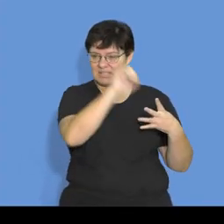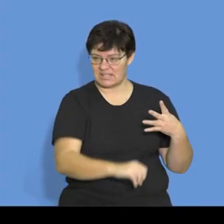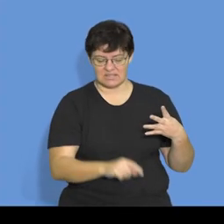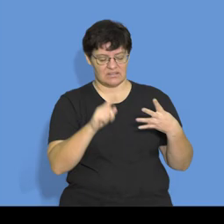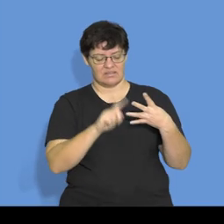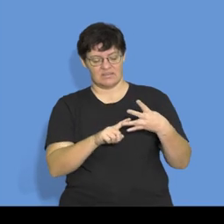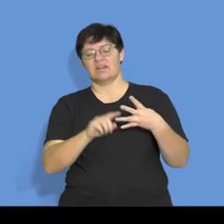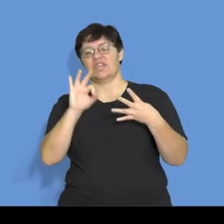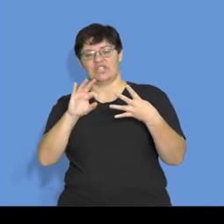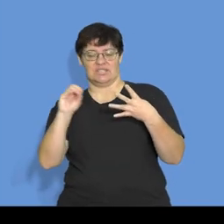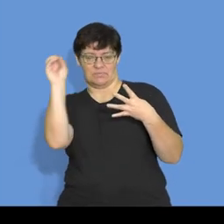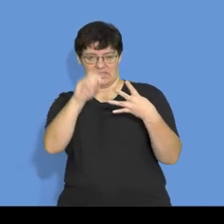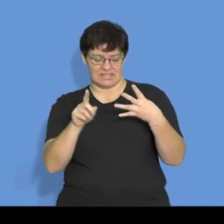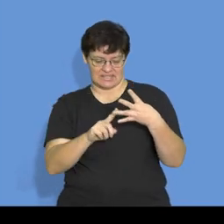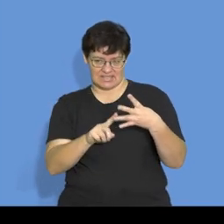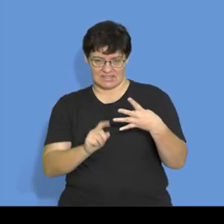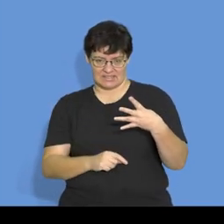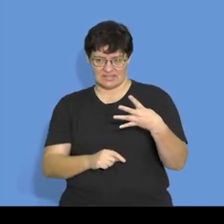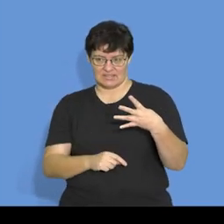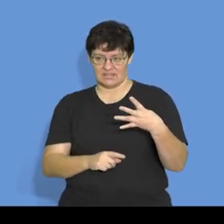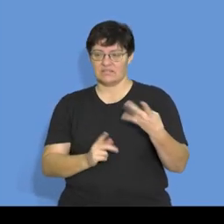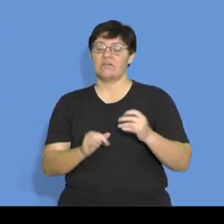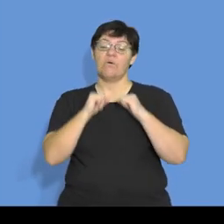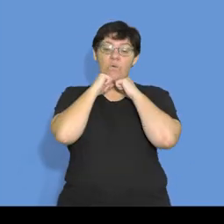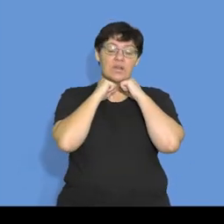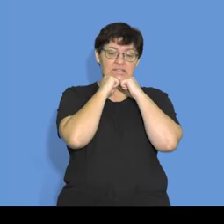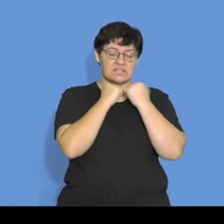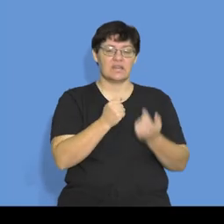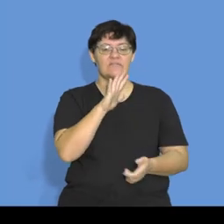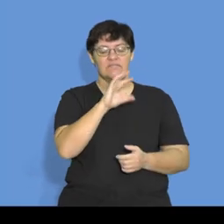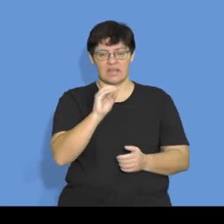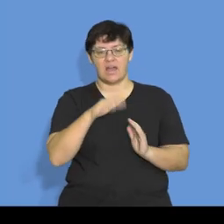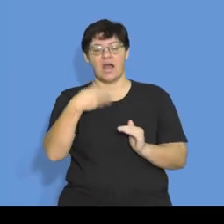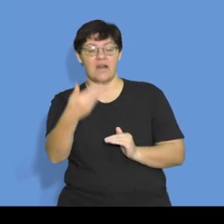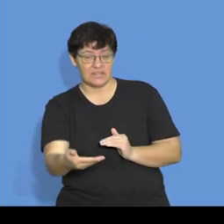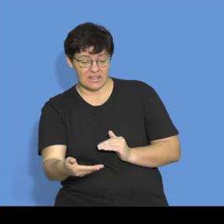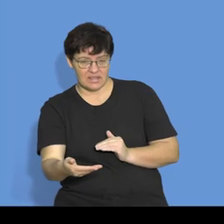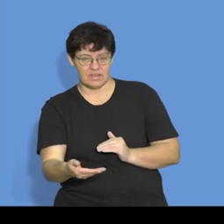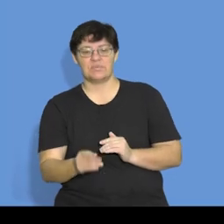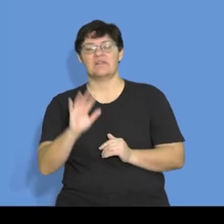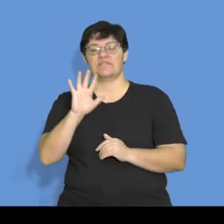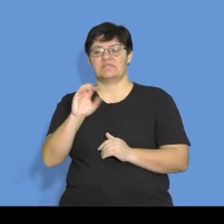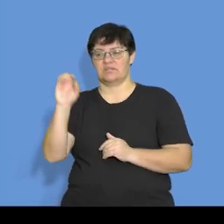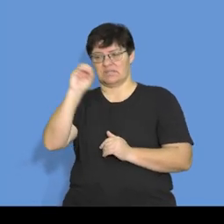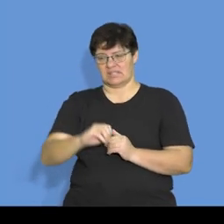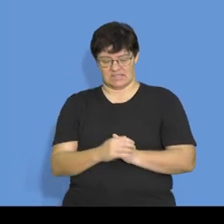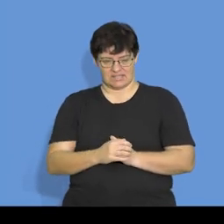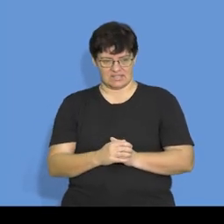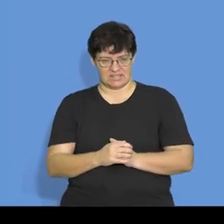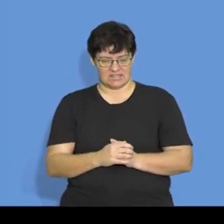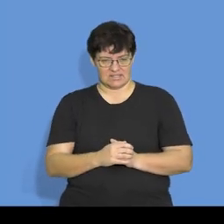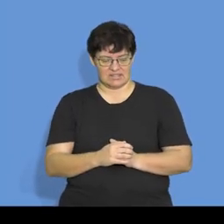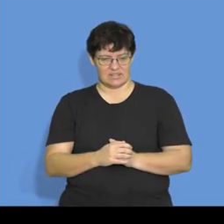30%. August, if you take 450, we know the month thereafter is the 50%. So, in this way, you now